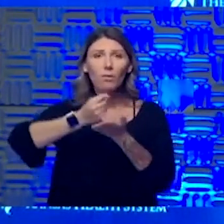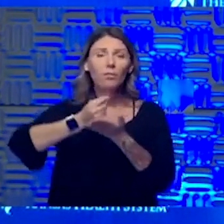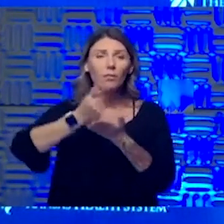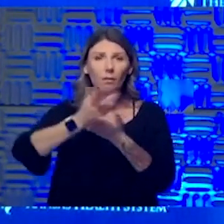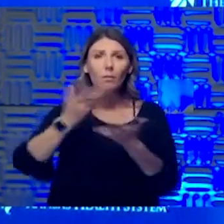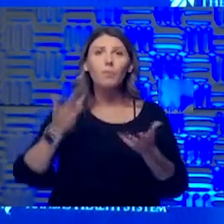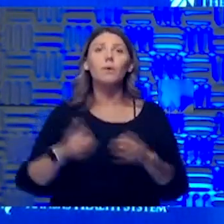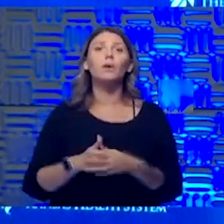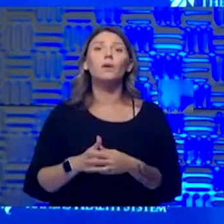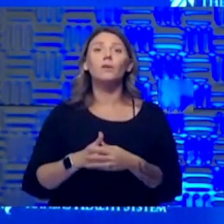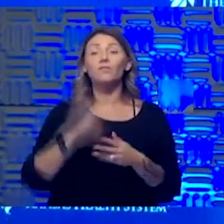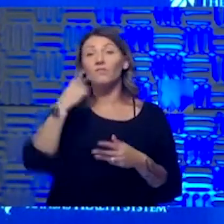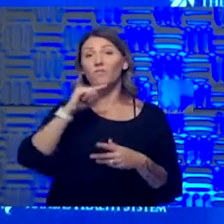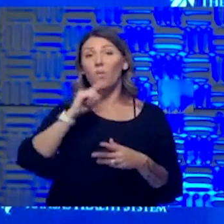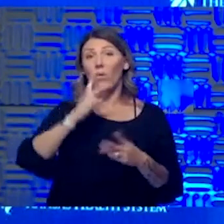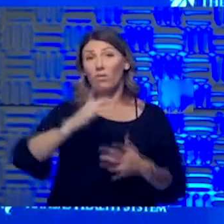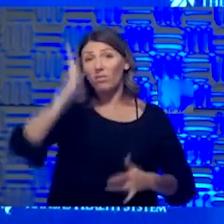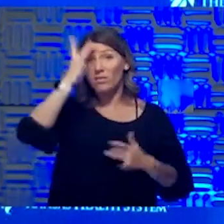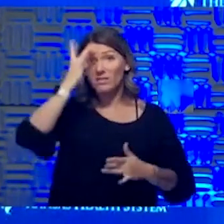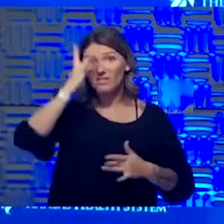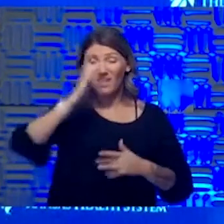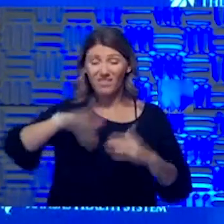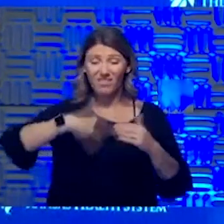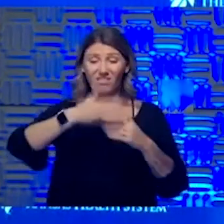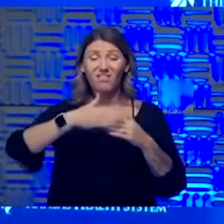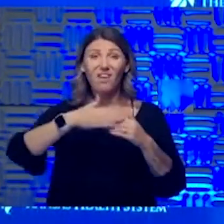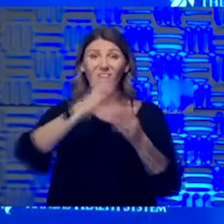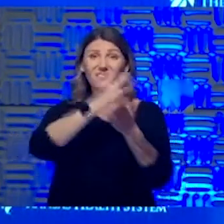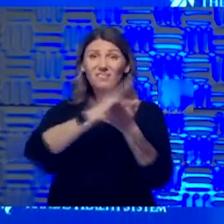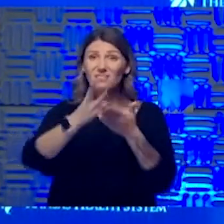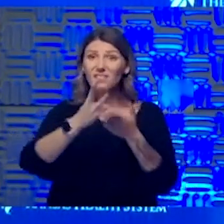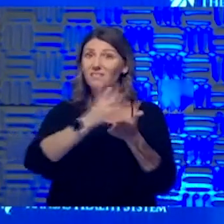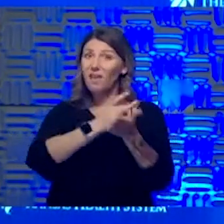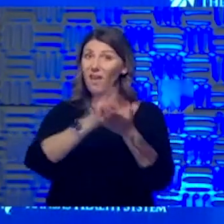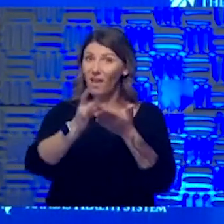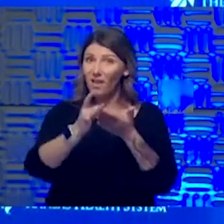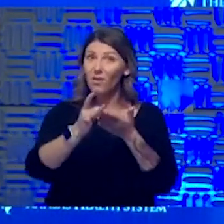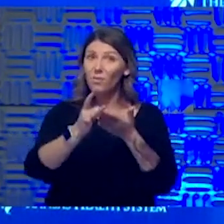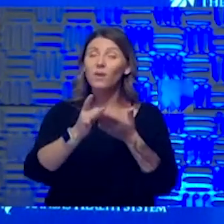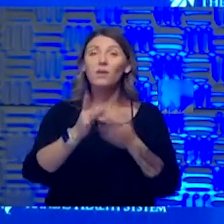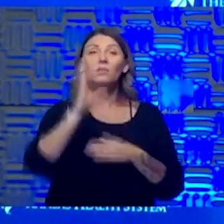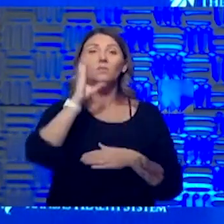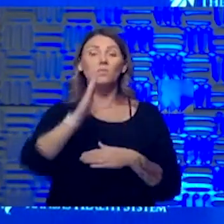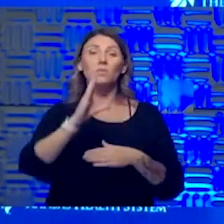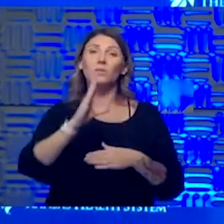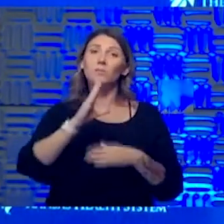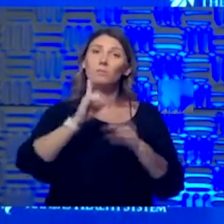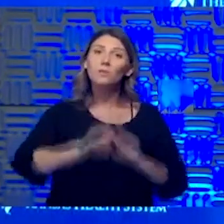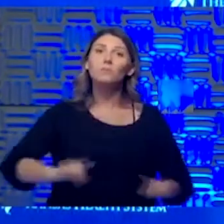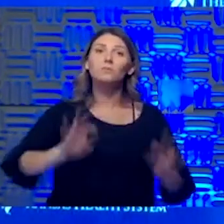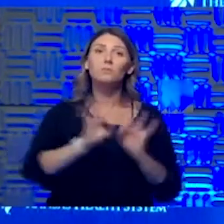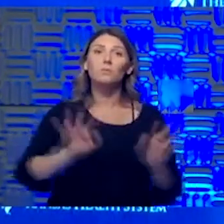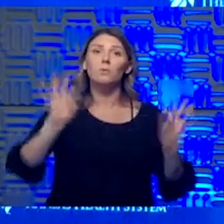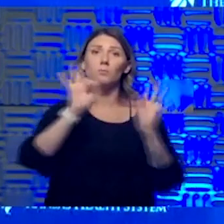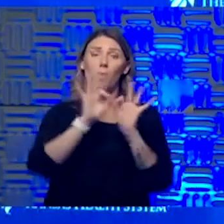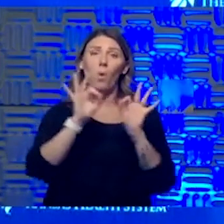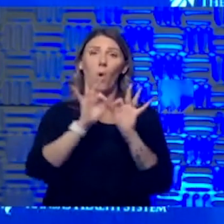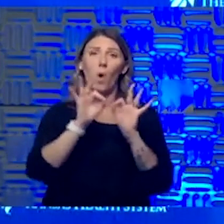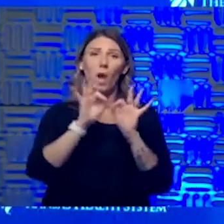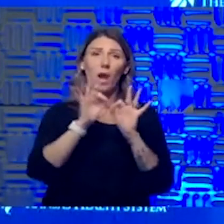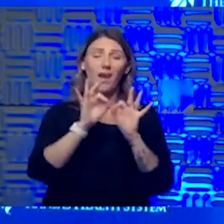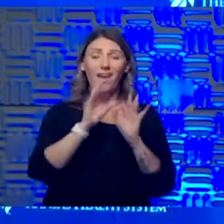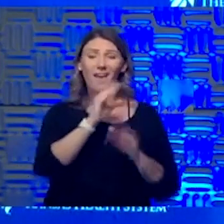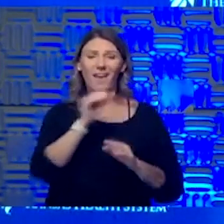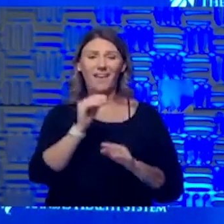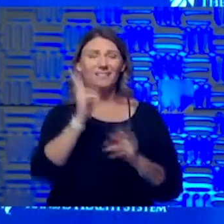sicker, I think the next, uh, six to eight weeks will be critical, both from a therapeutic standpoint, because we'll be getting more information in about